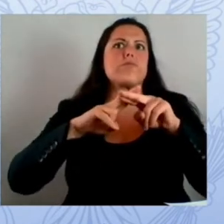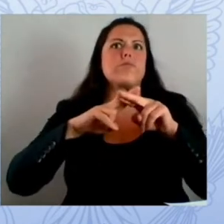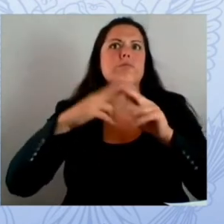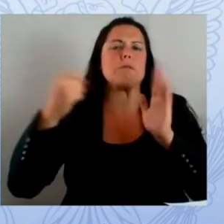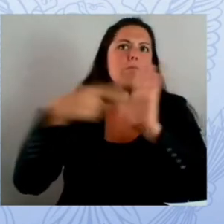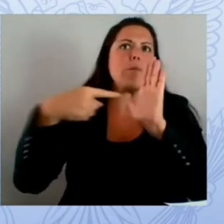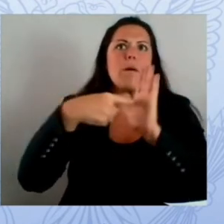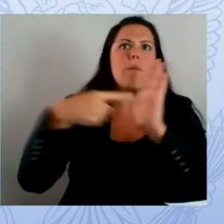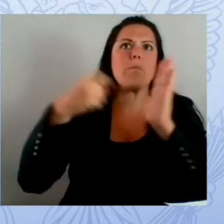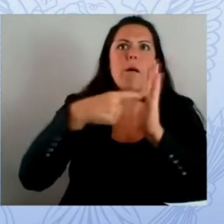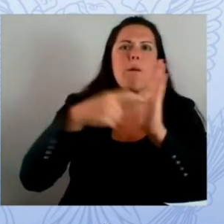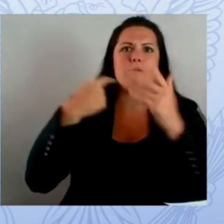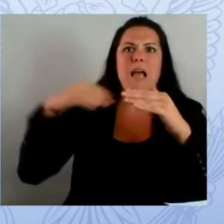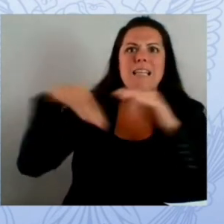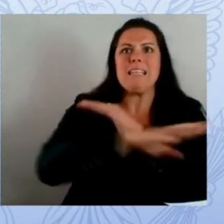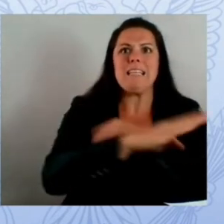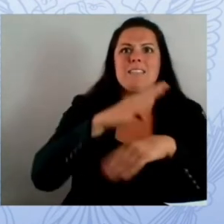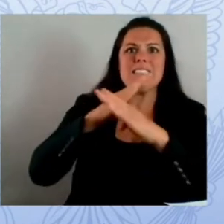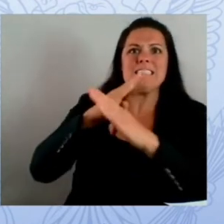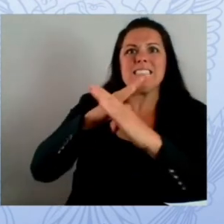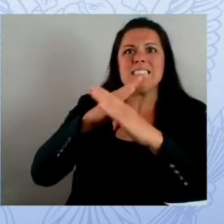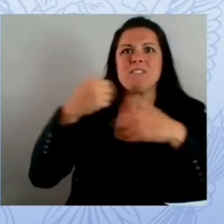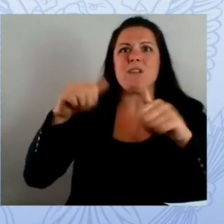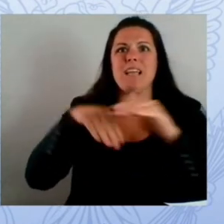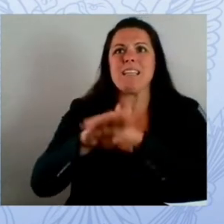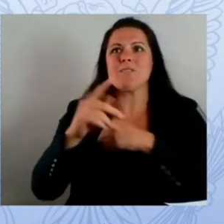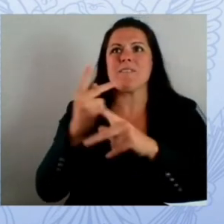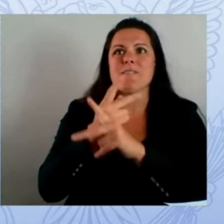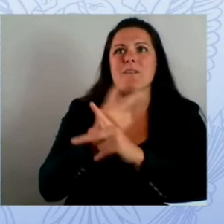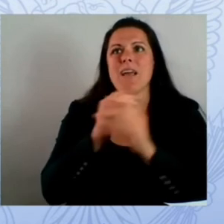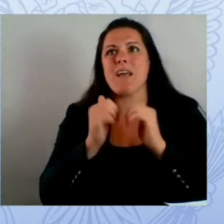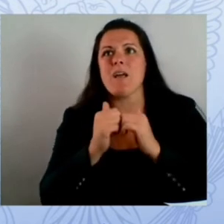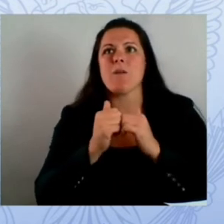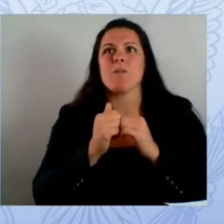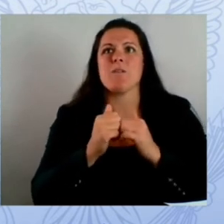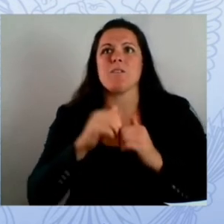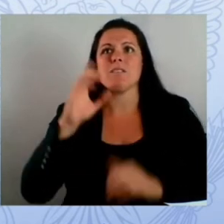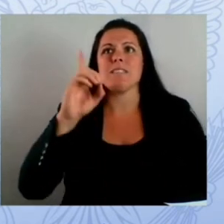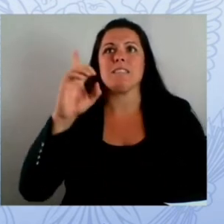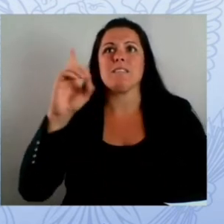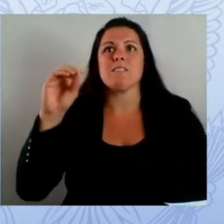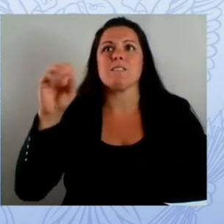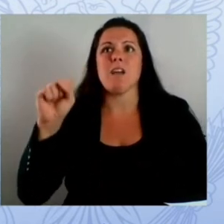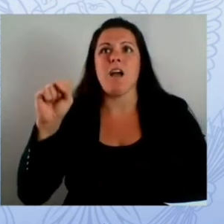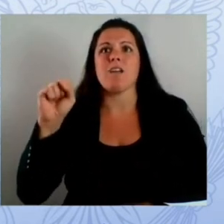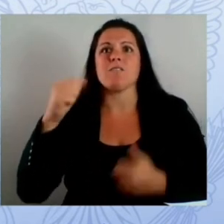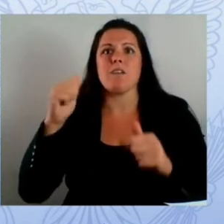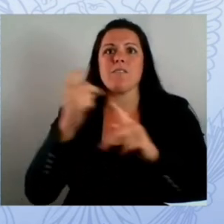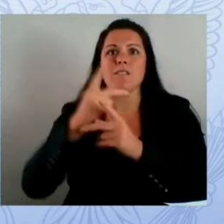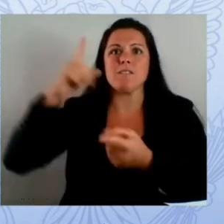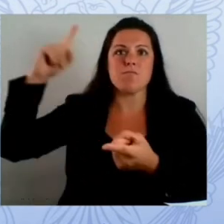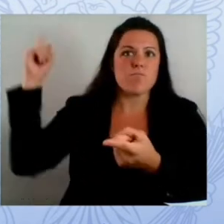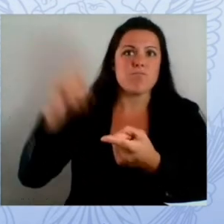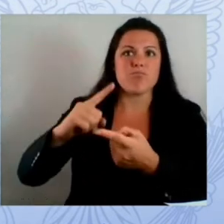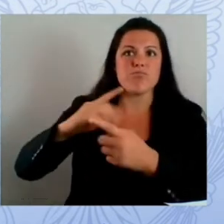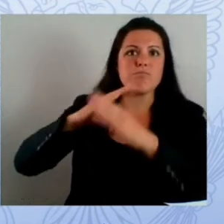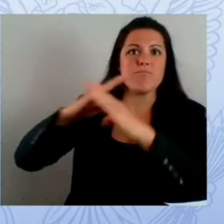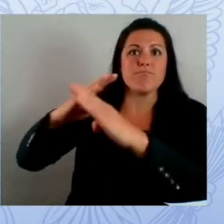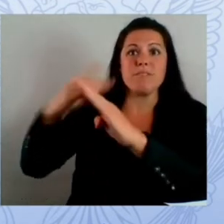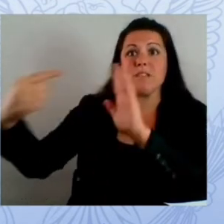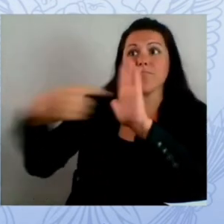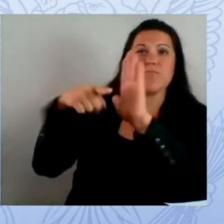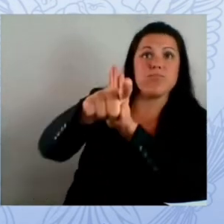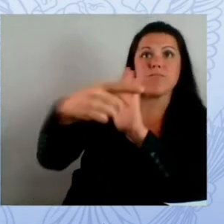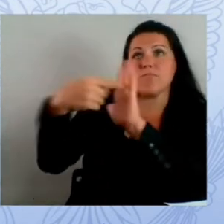service that is now available and lit up for every single educational agency in the state free of charge in recent years my